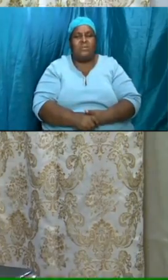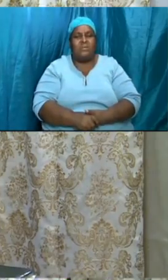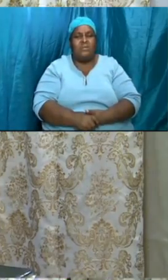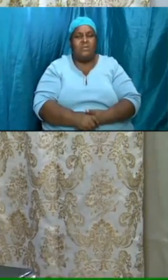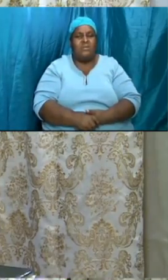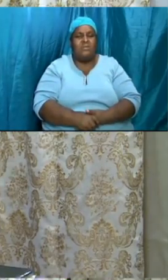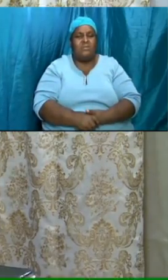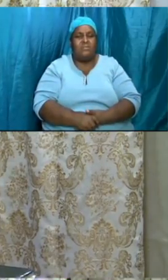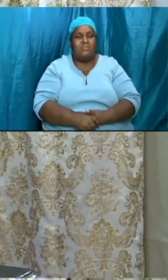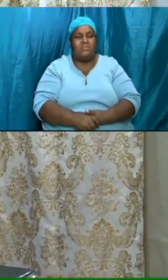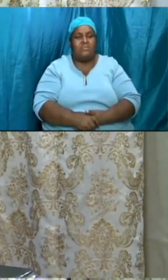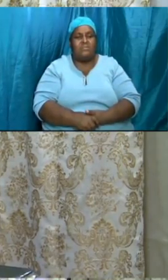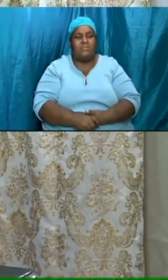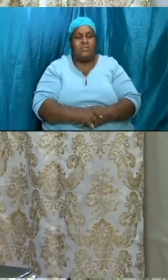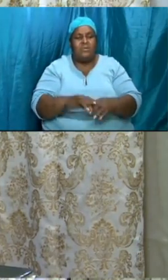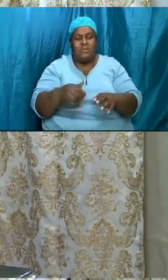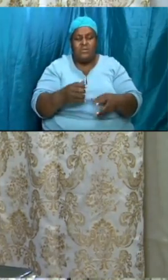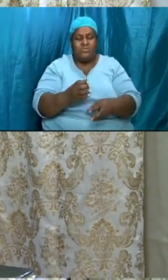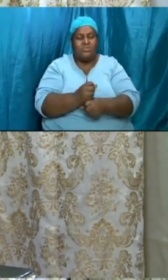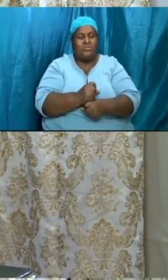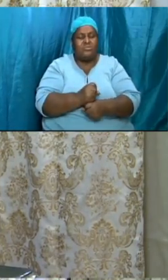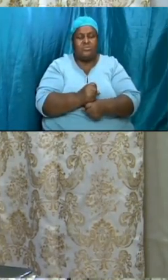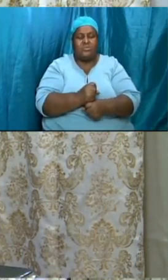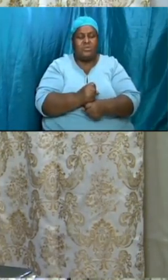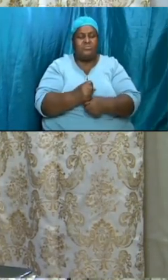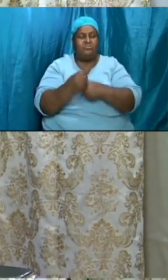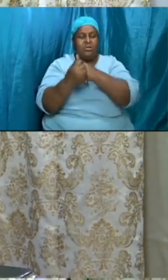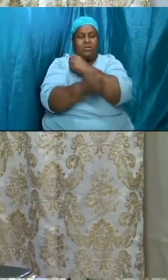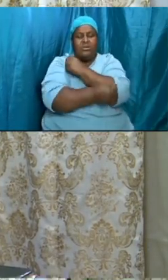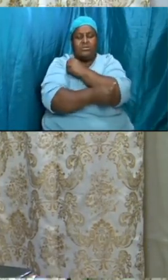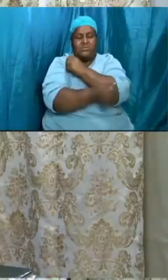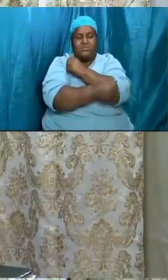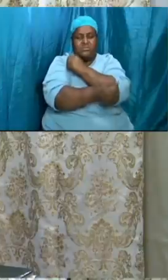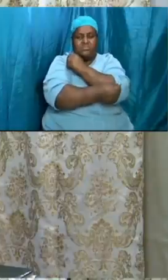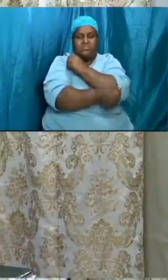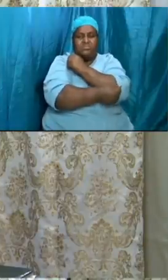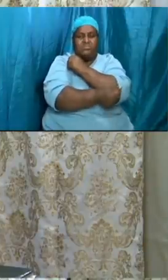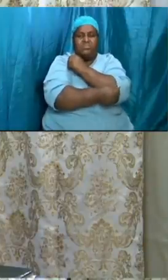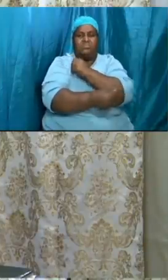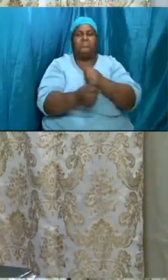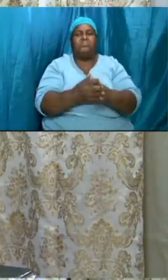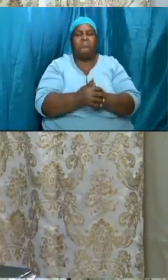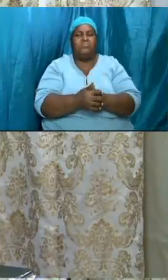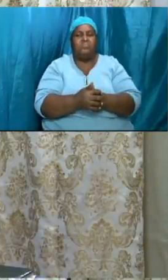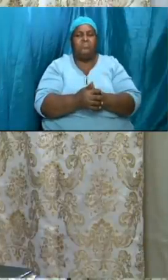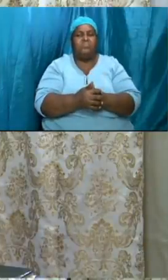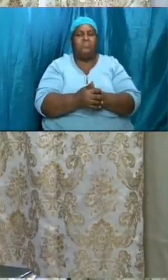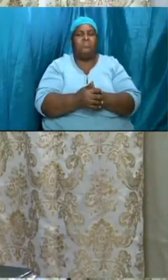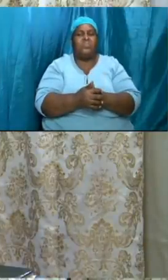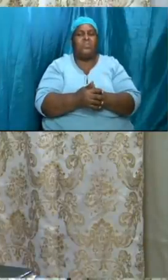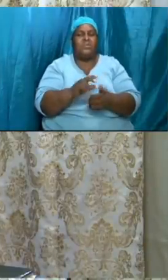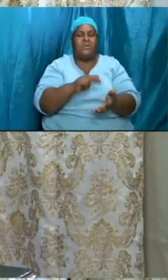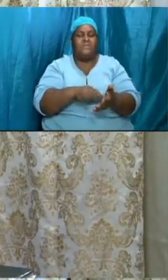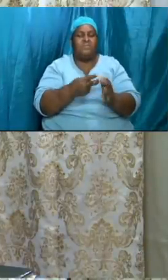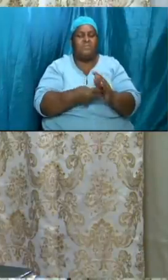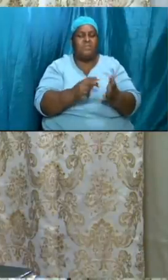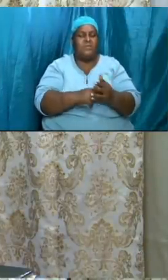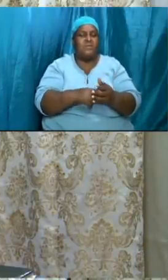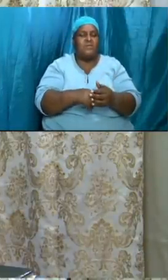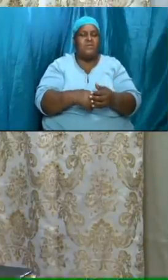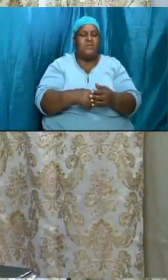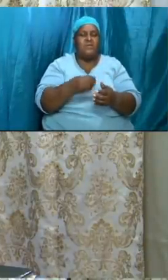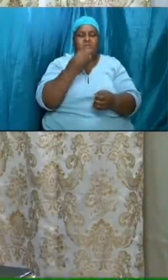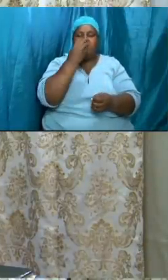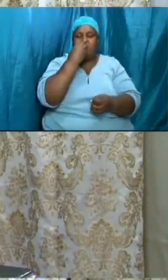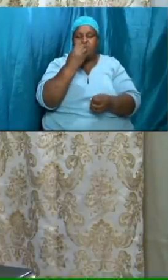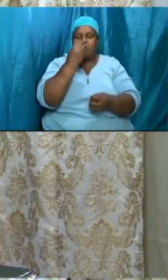cracker because what we are going through we are symbolizing we are going through the symbolism of the supper but have the wine have